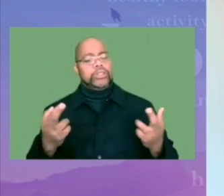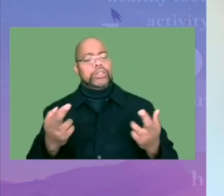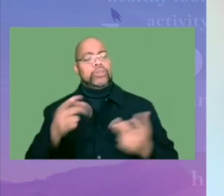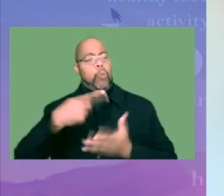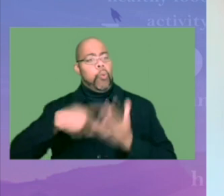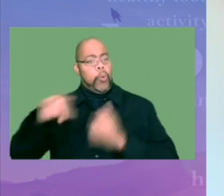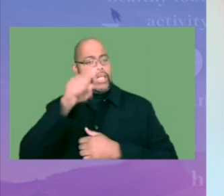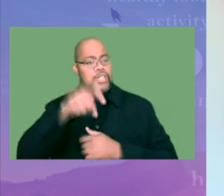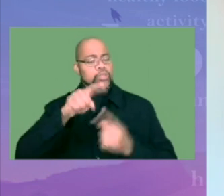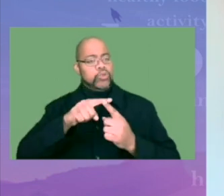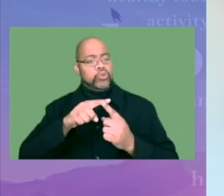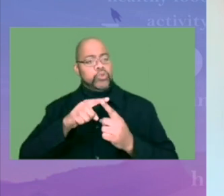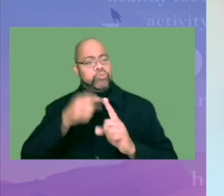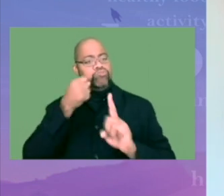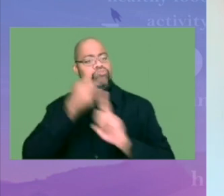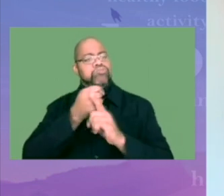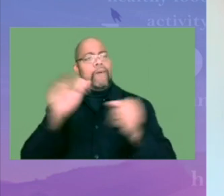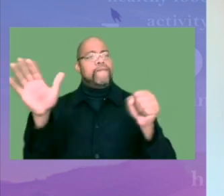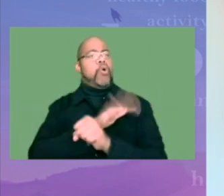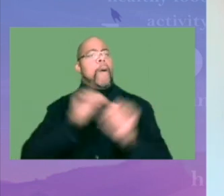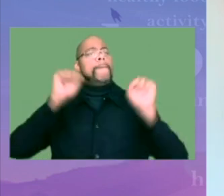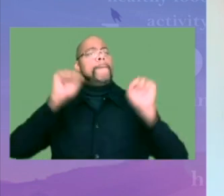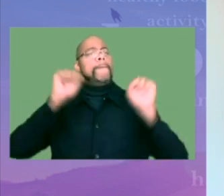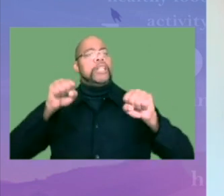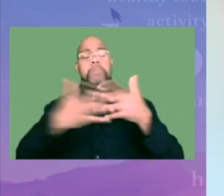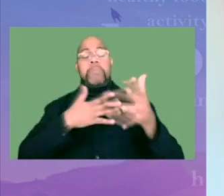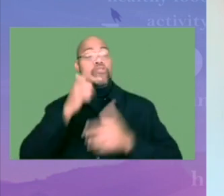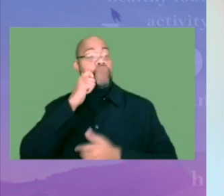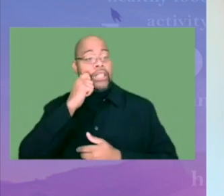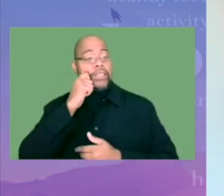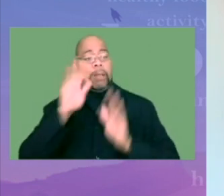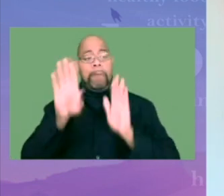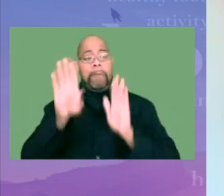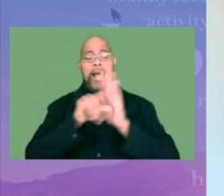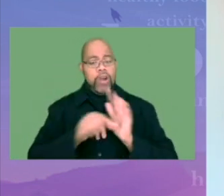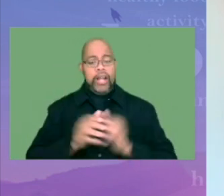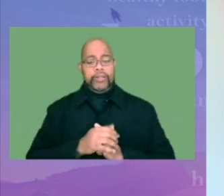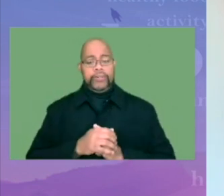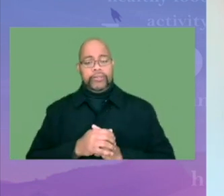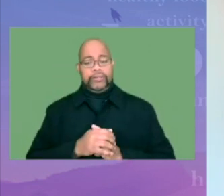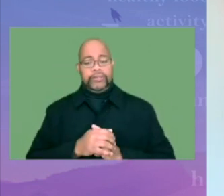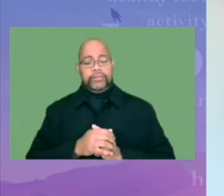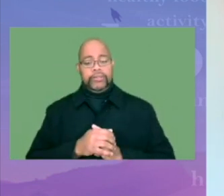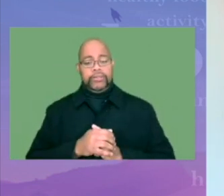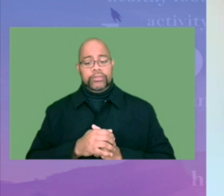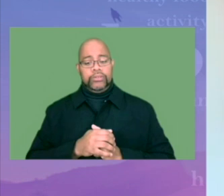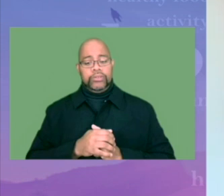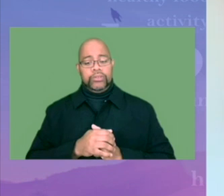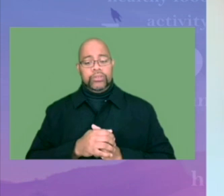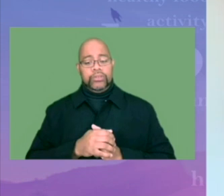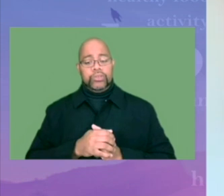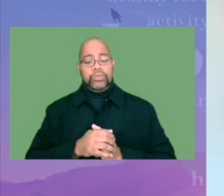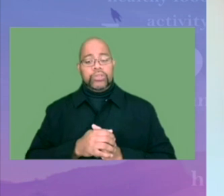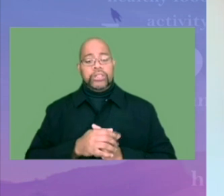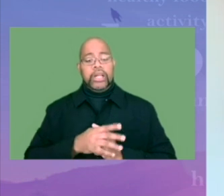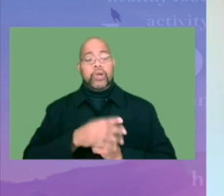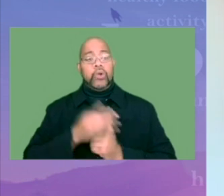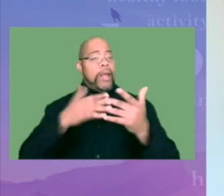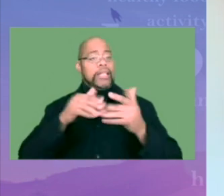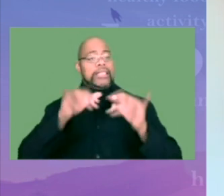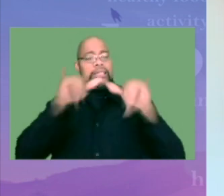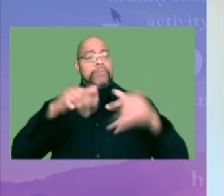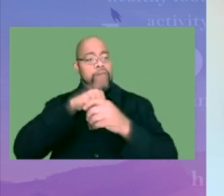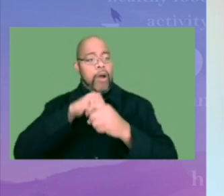provides them the resources they need to reach their full potential, no matter their race or background or system